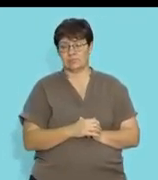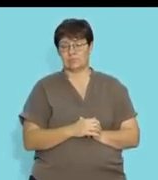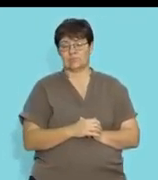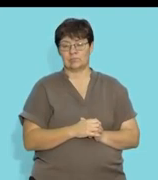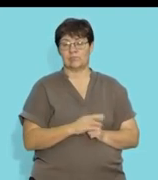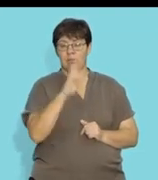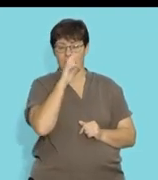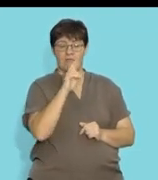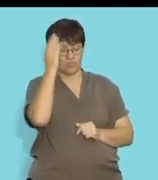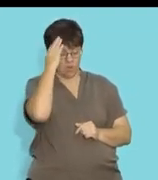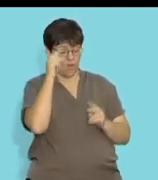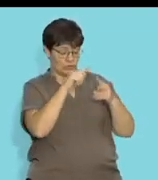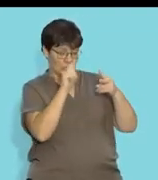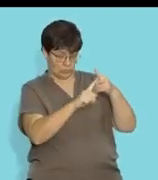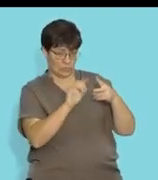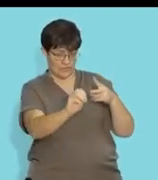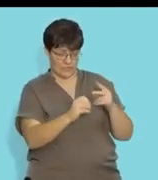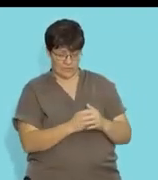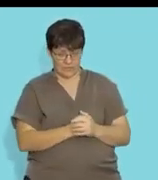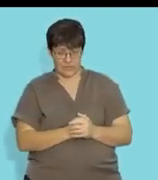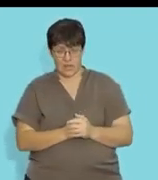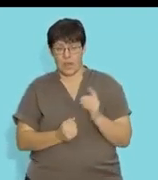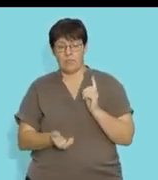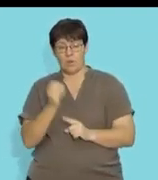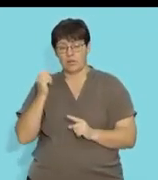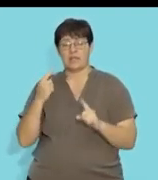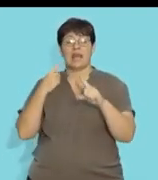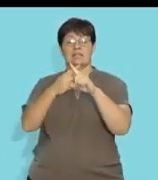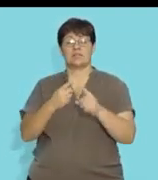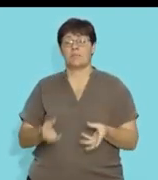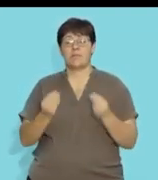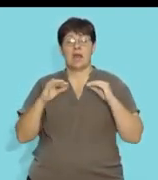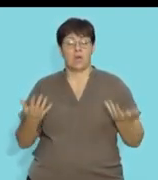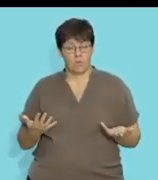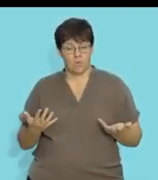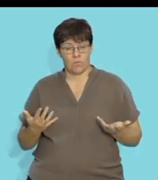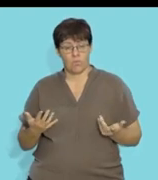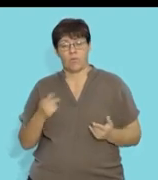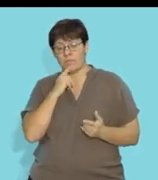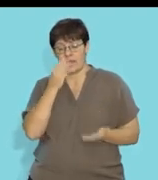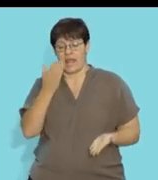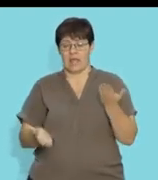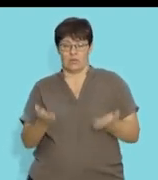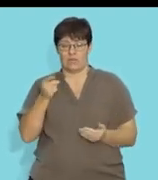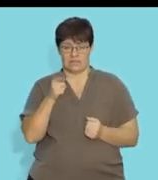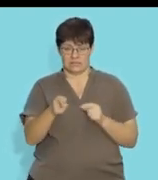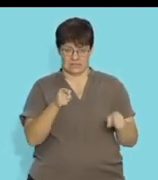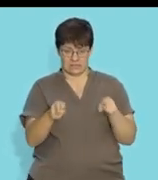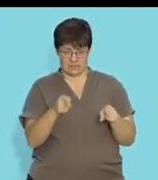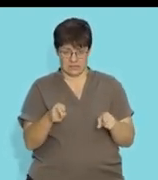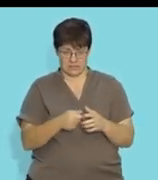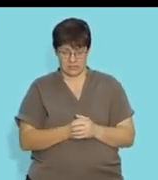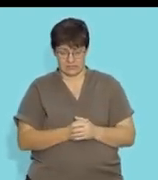right? So you please need to know that. How do I find the point of intersection again? You